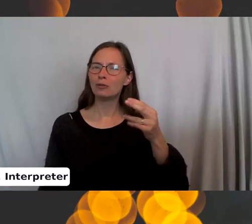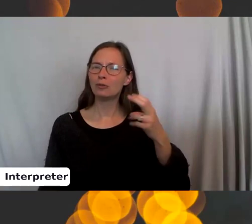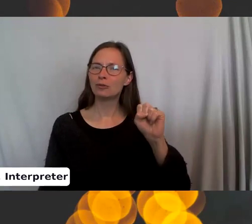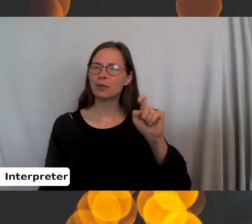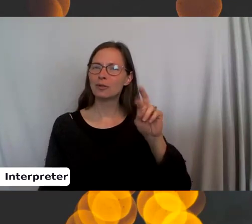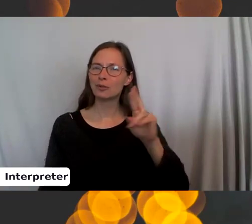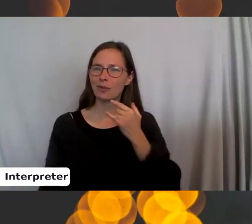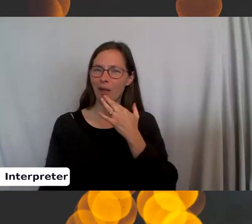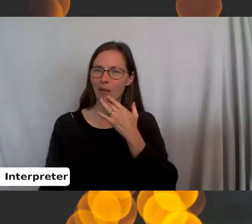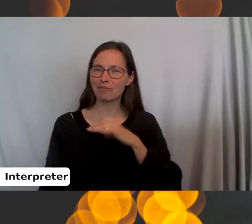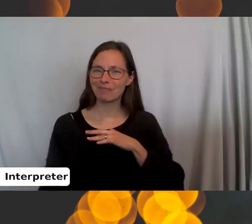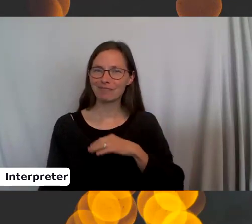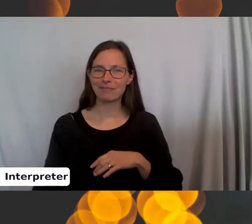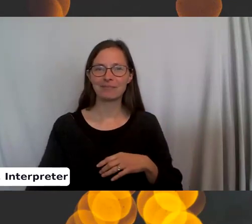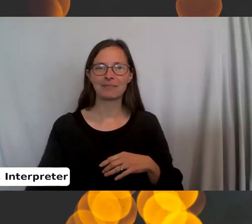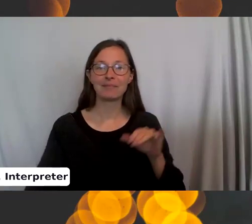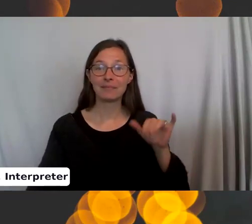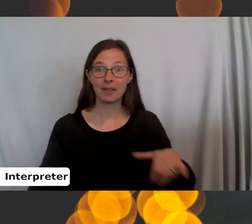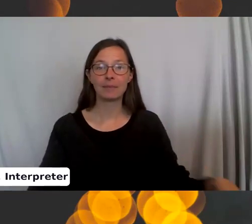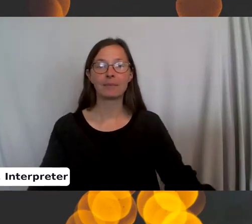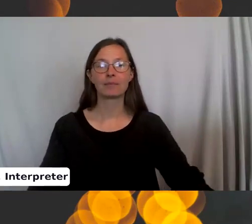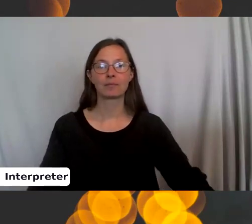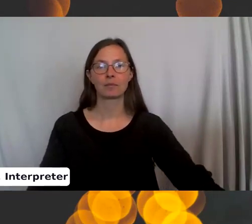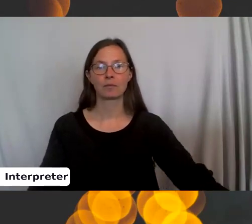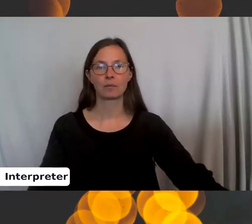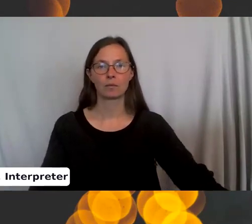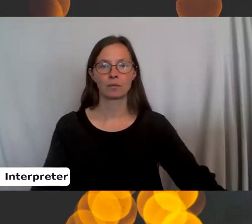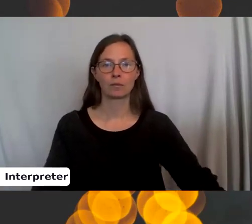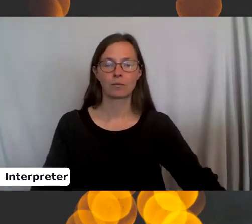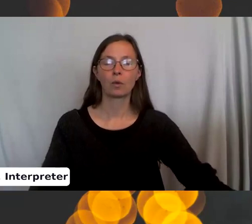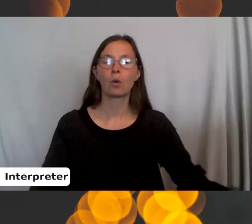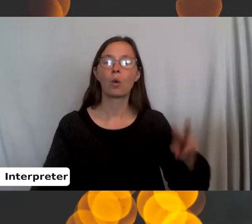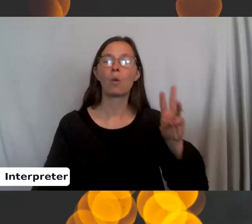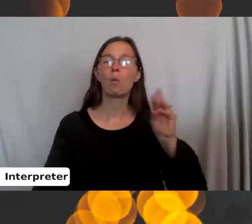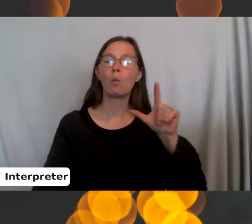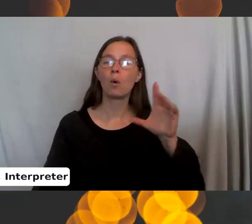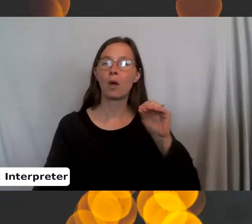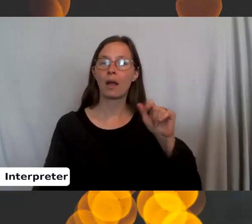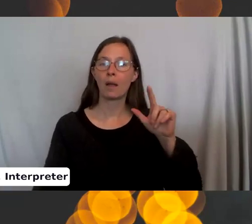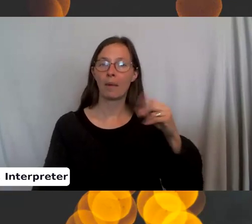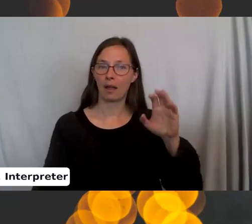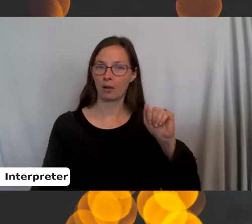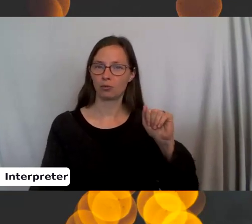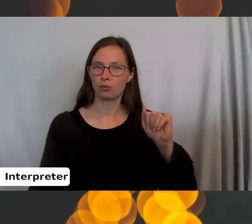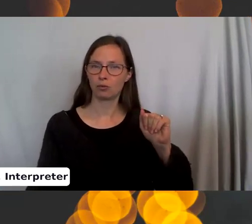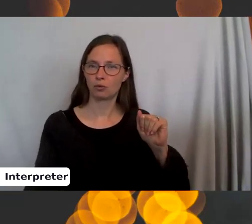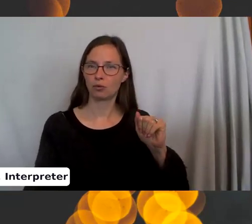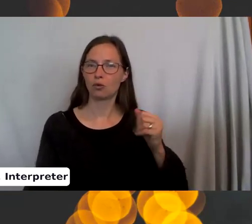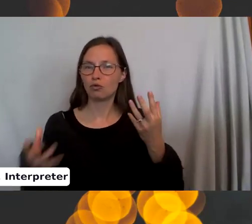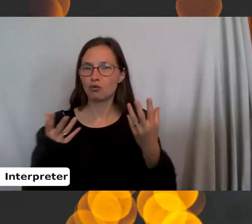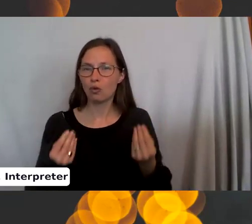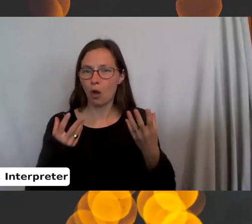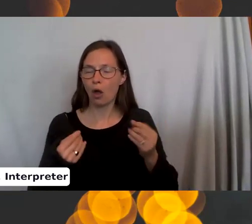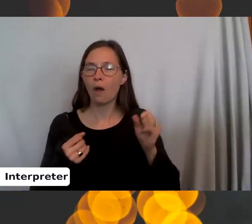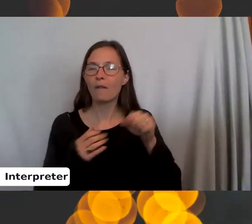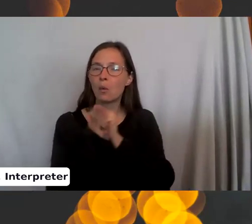Um, this is, uh, wool and alpaca. So it's very soft. You can wash it by hand because in case you spill your tea on